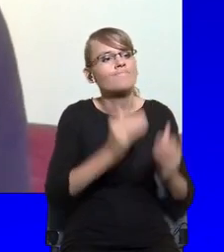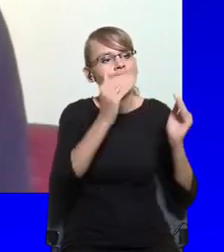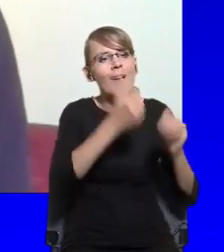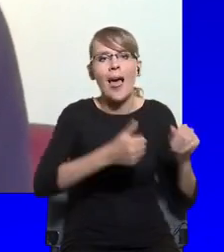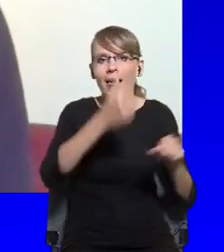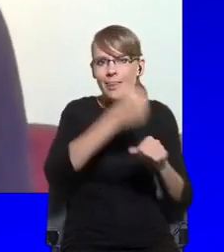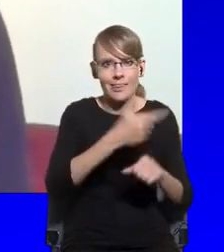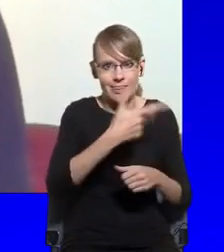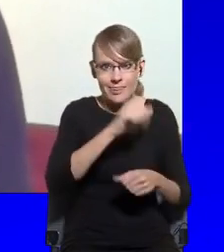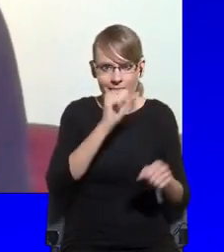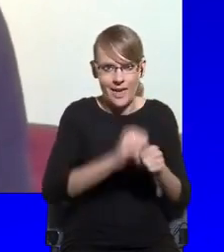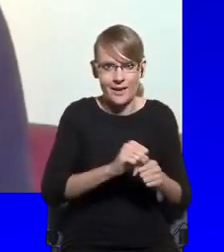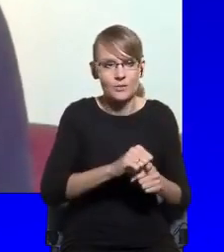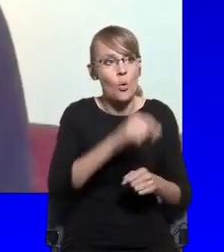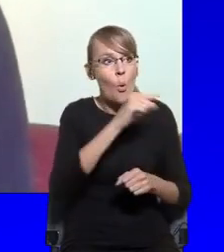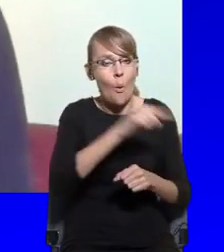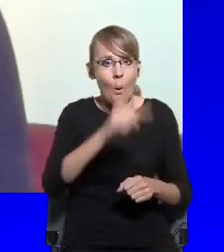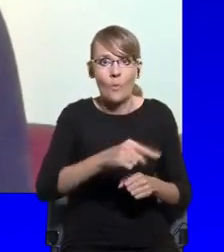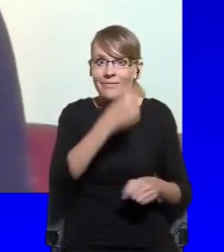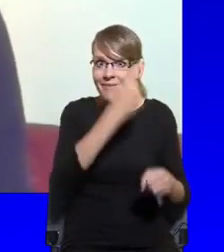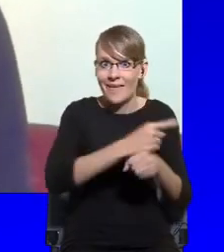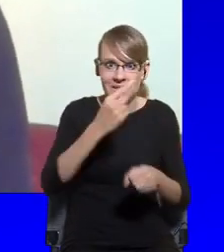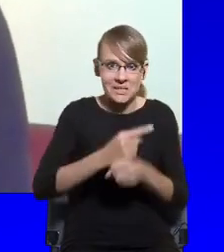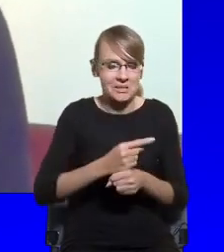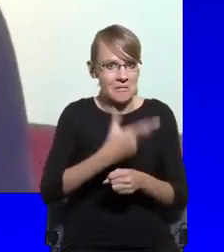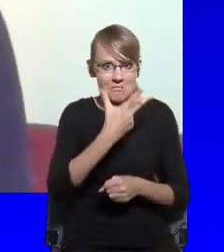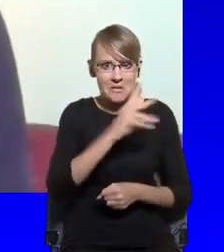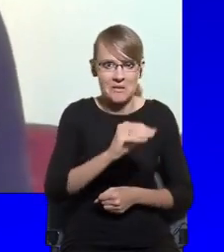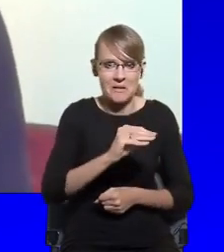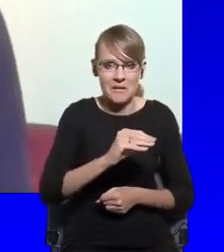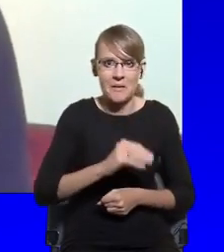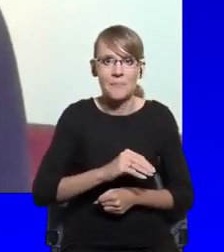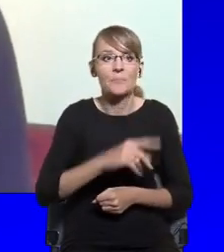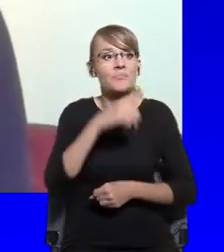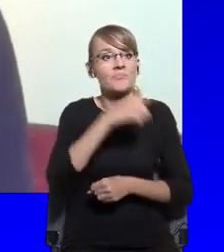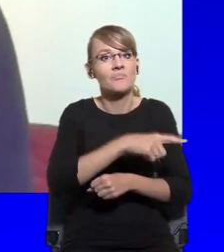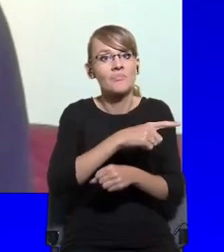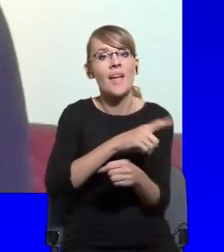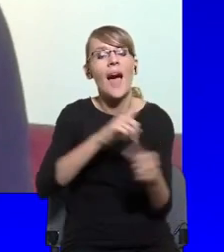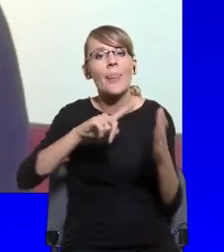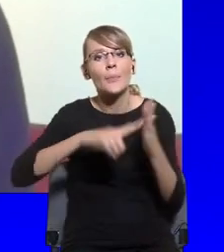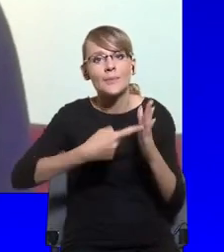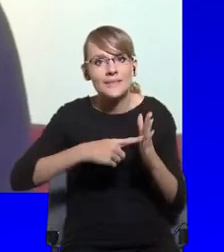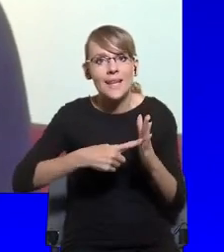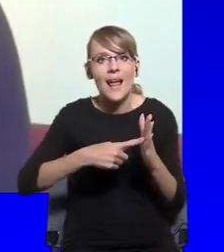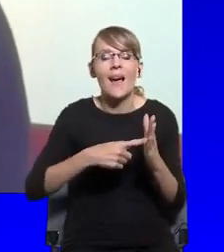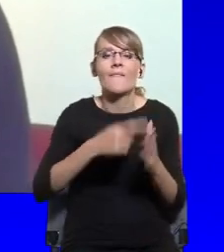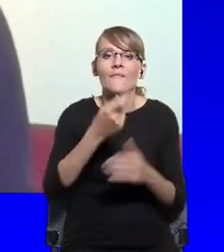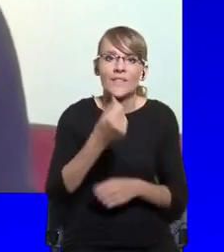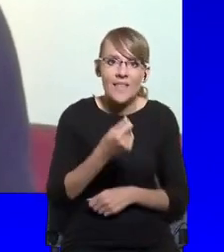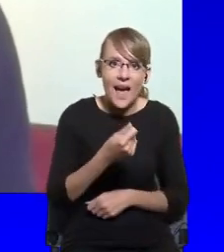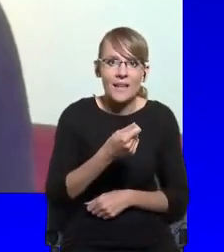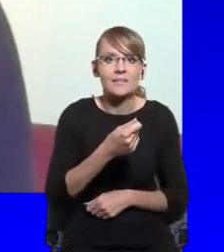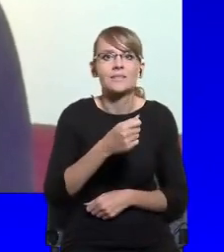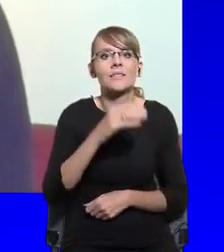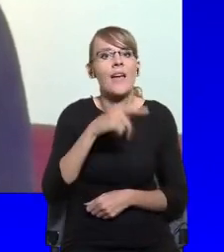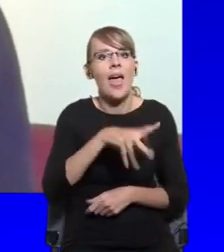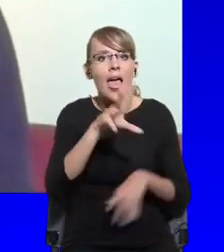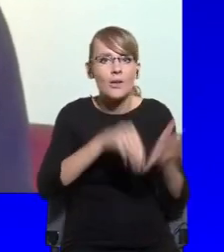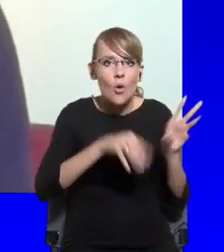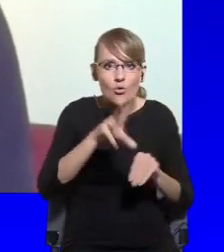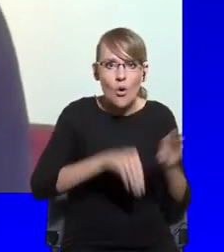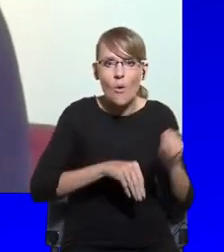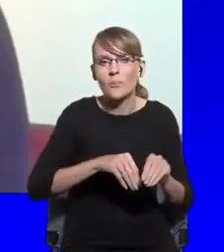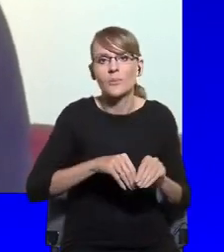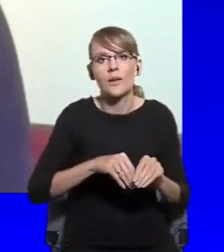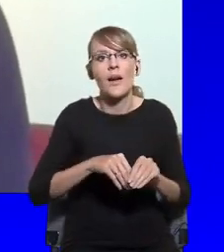making elites. The elites in administration, in finance, in the economy, for the